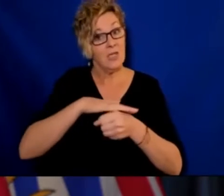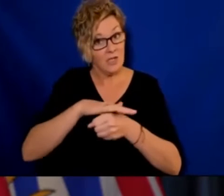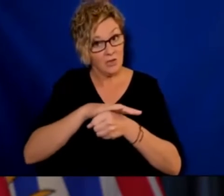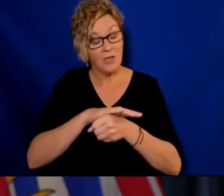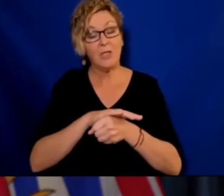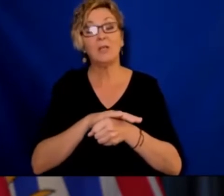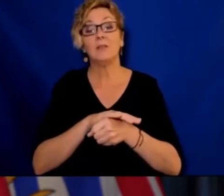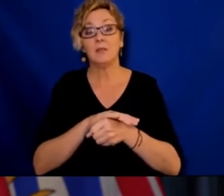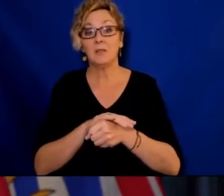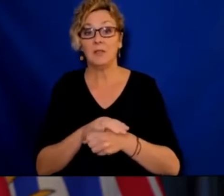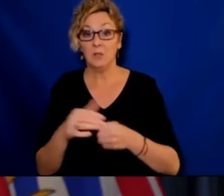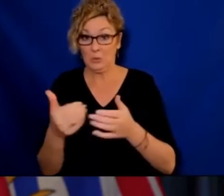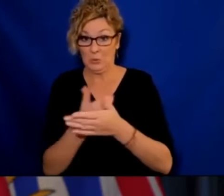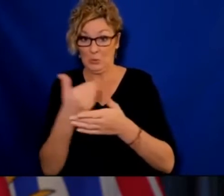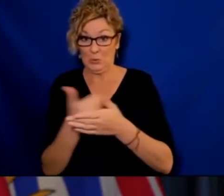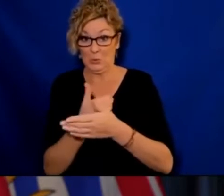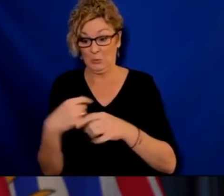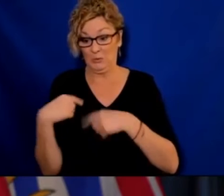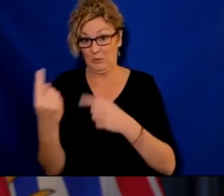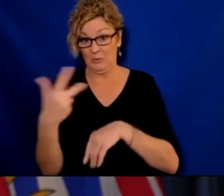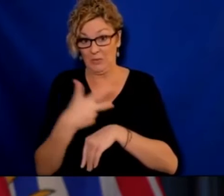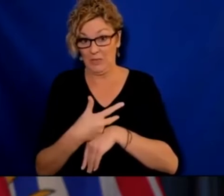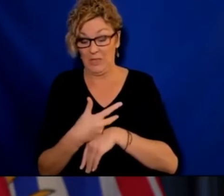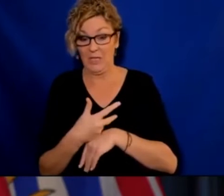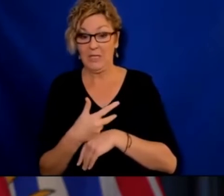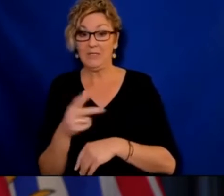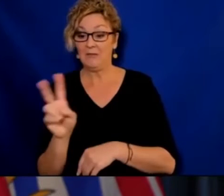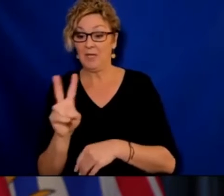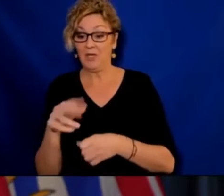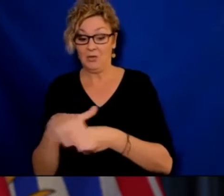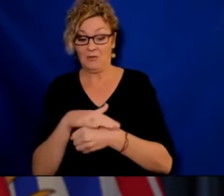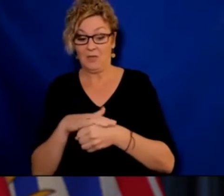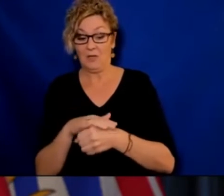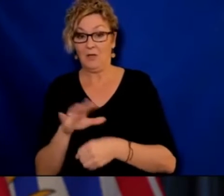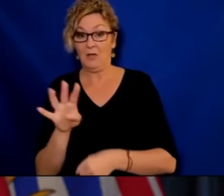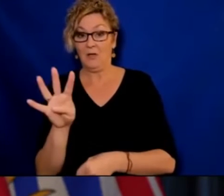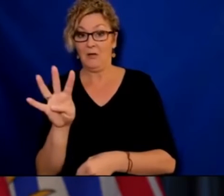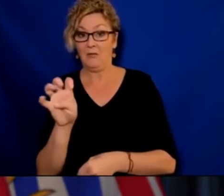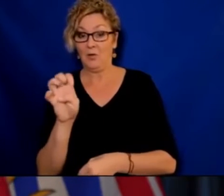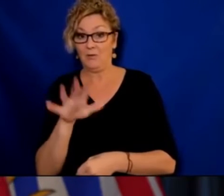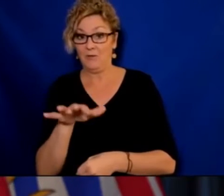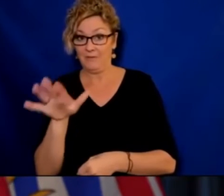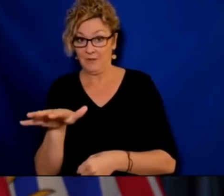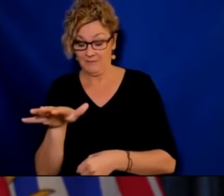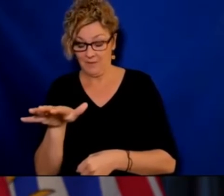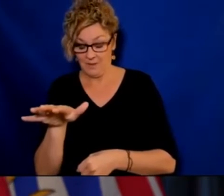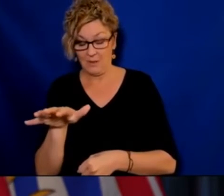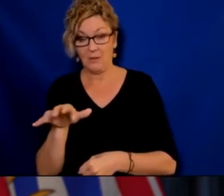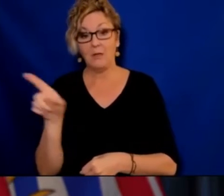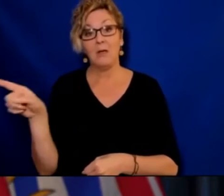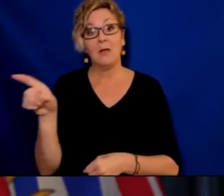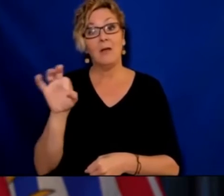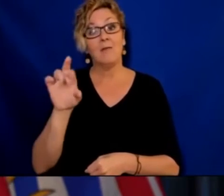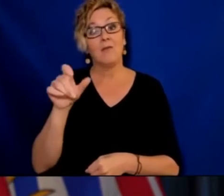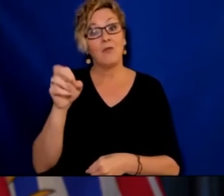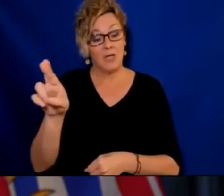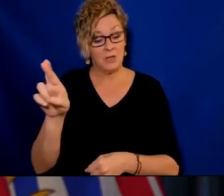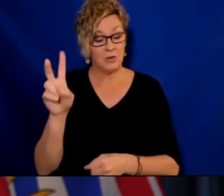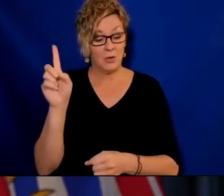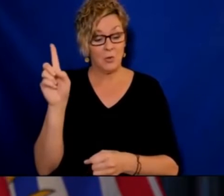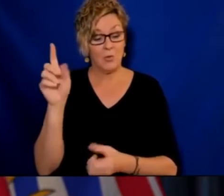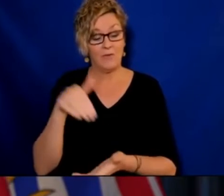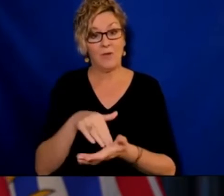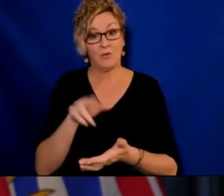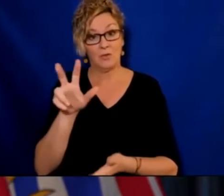are 455 people in Vancouver Coastal Health, 1,361 people in the Fraser